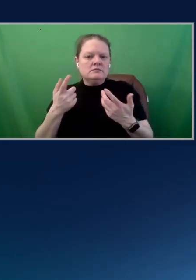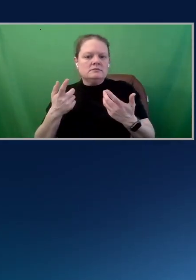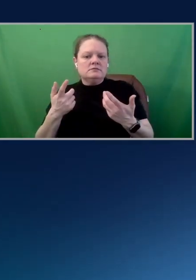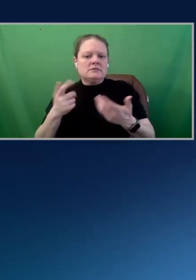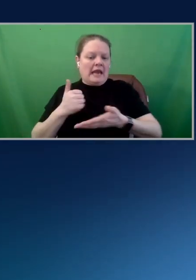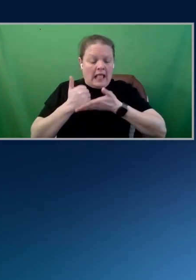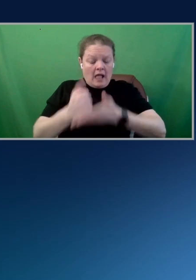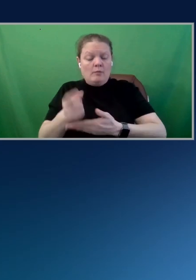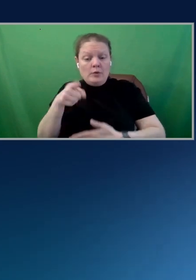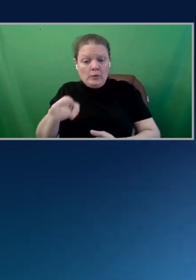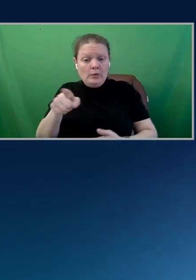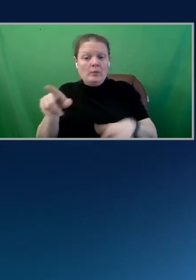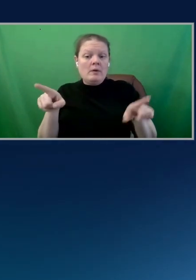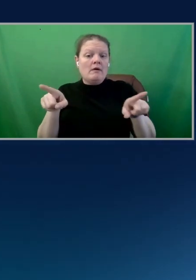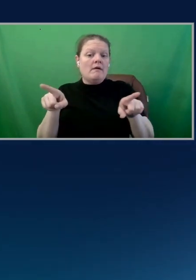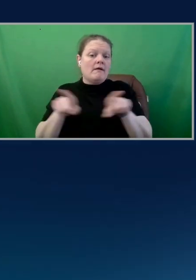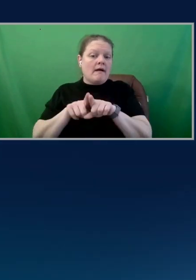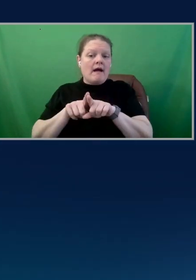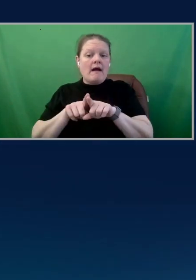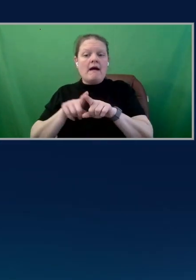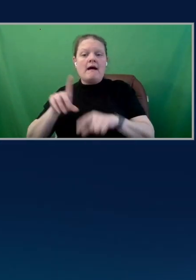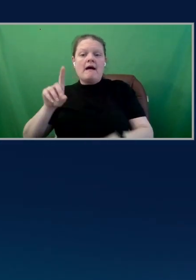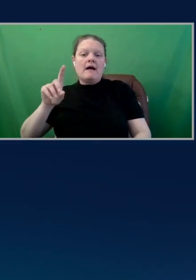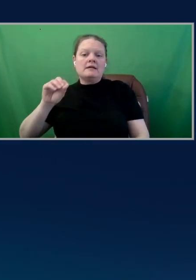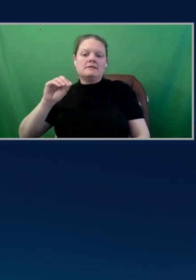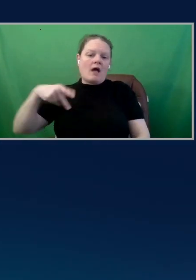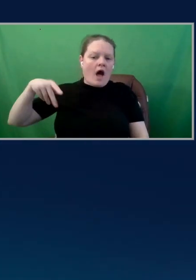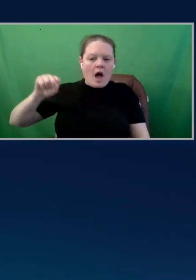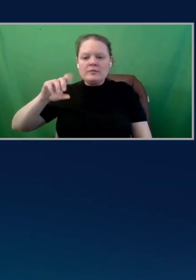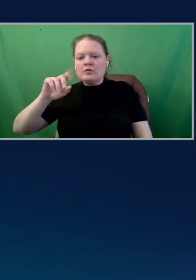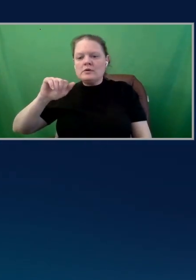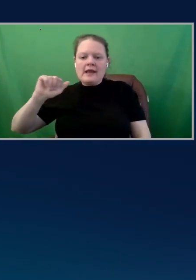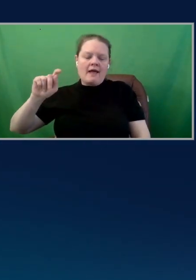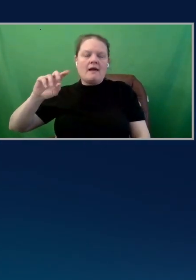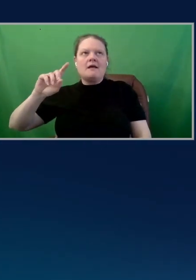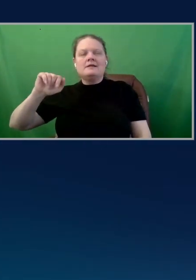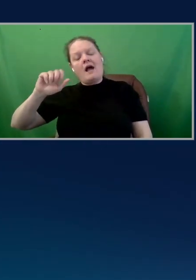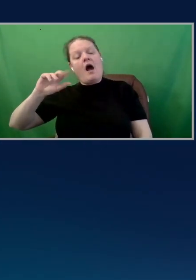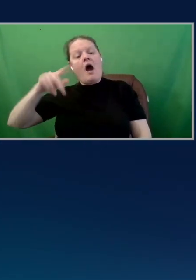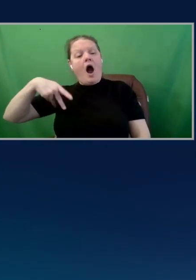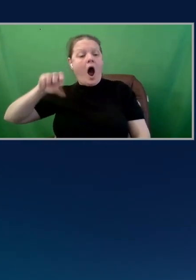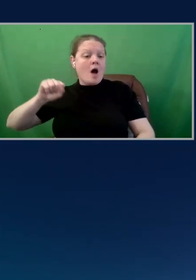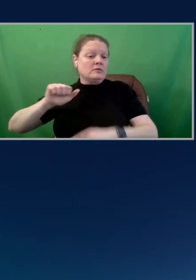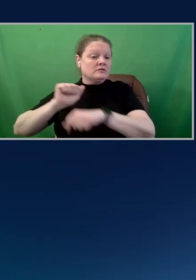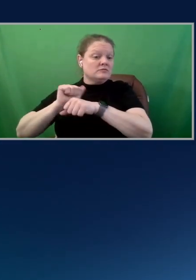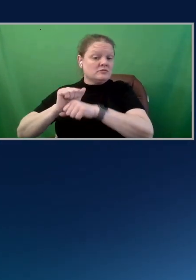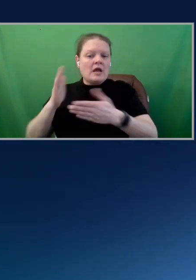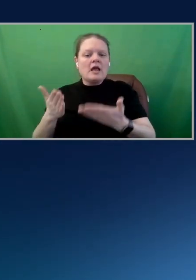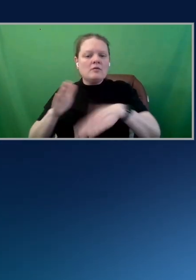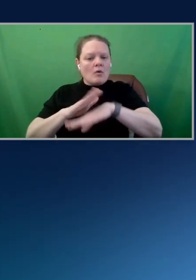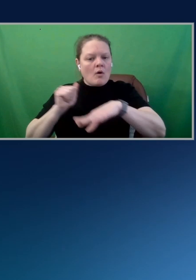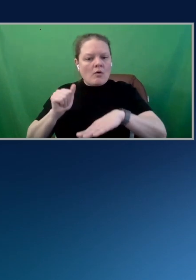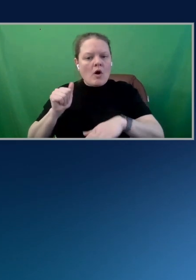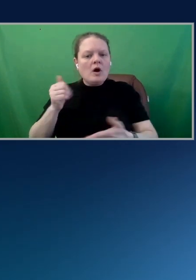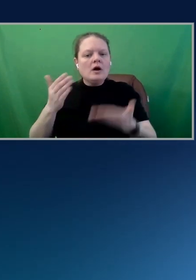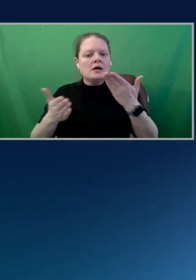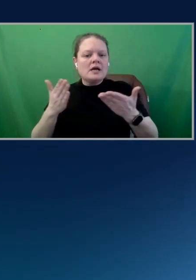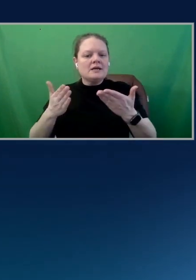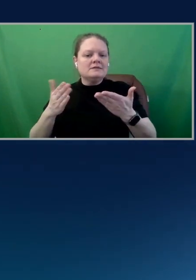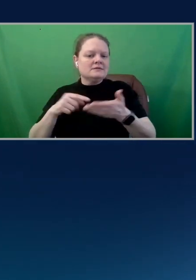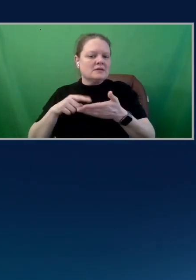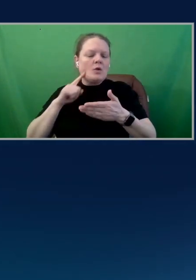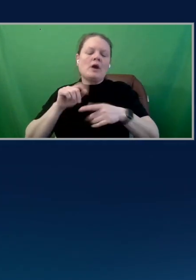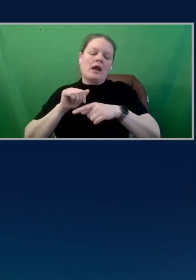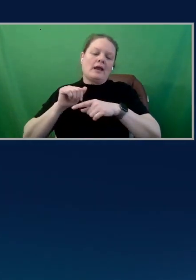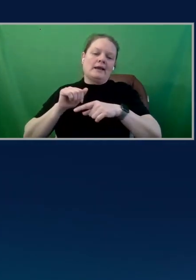potential DevOps or ops practitioner who is on call and paged, I believe. We're going to simulate a real life page right